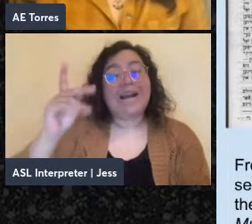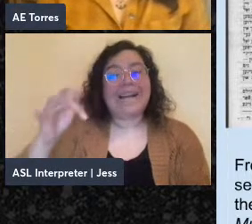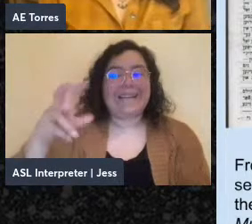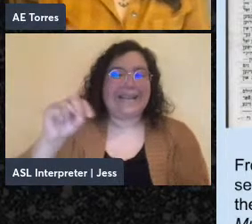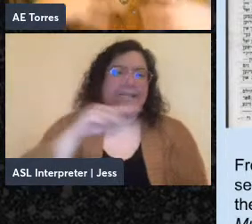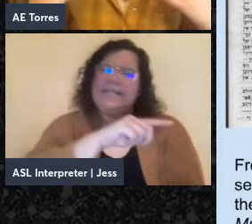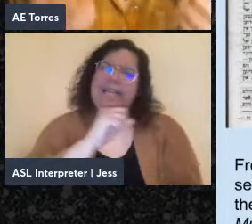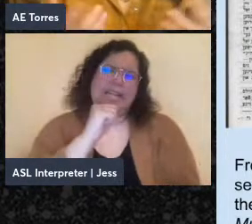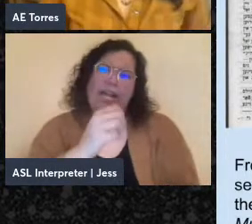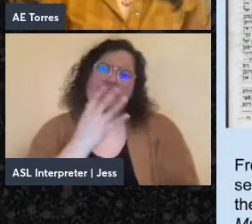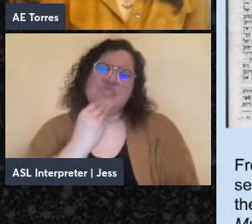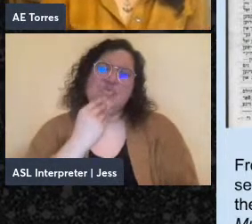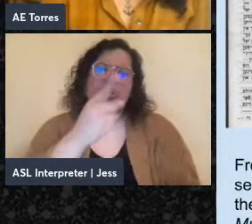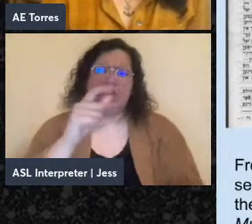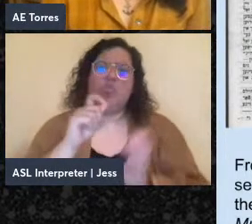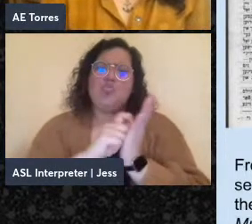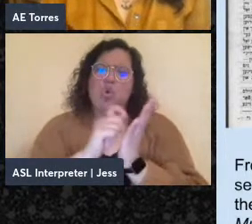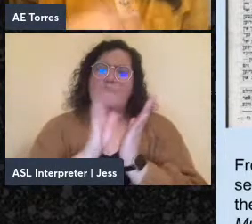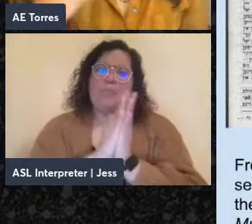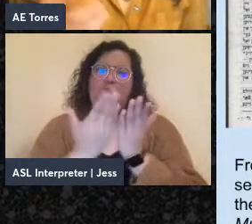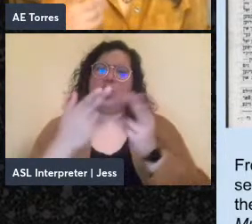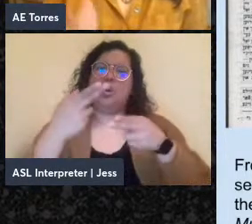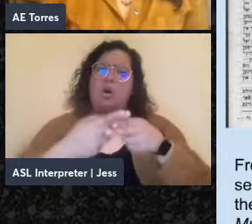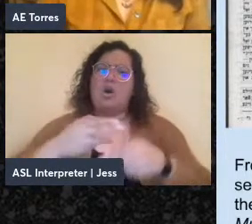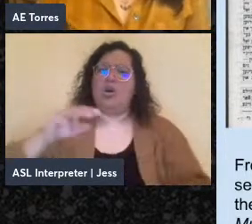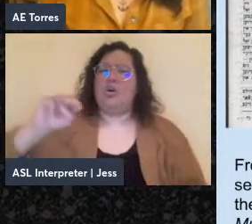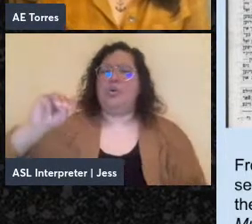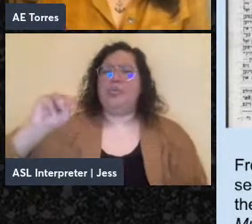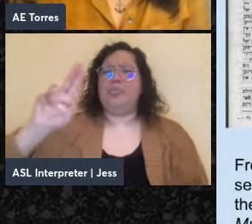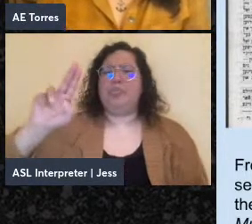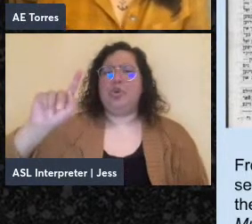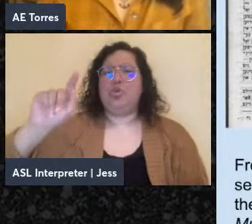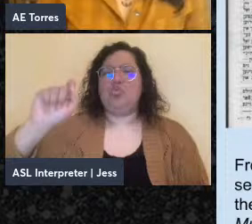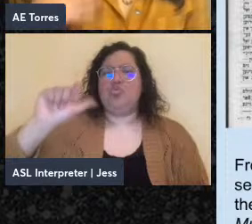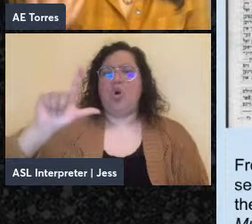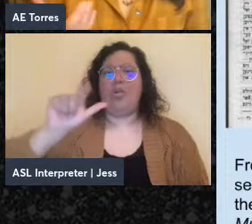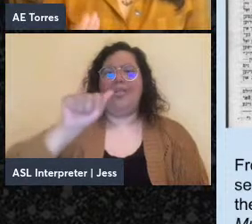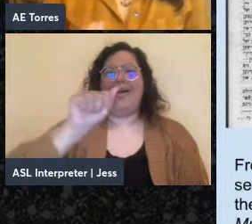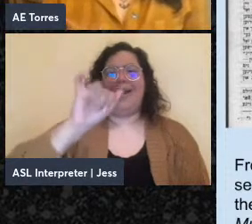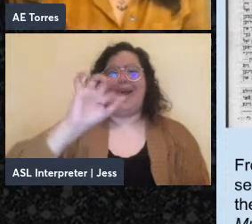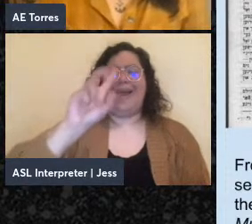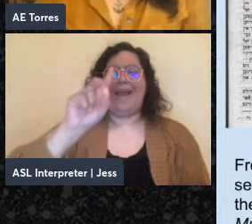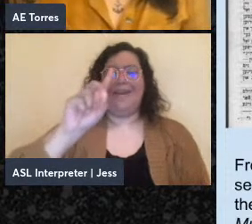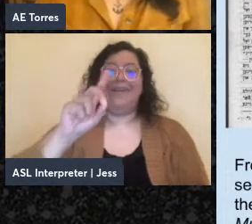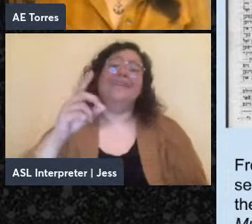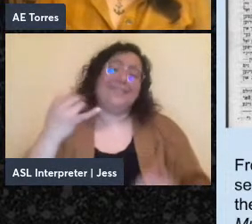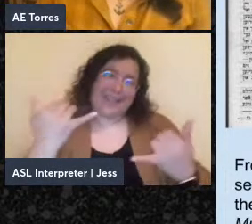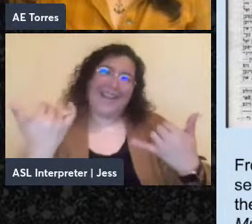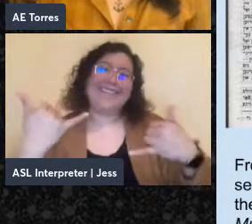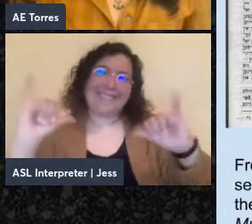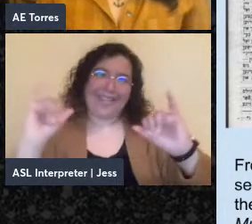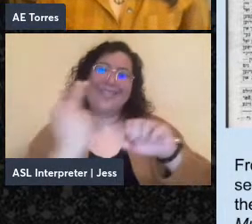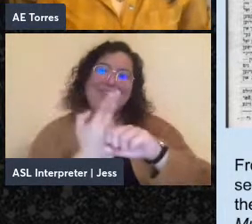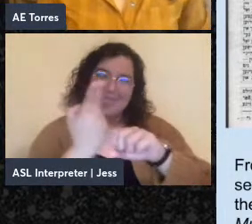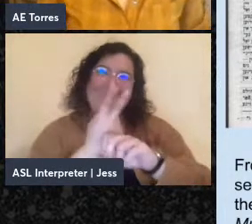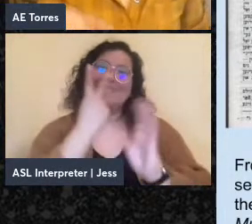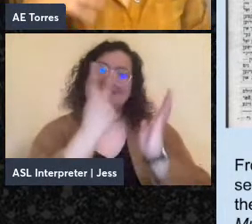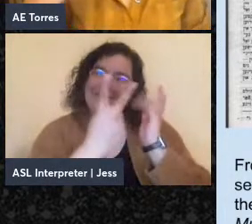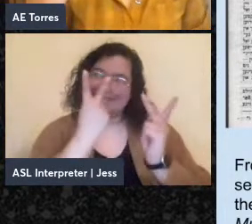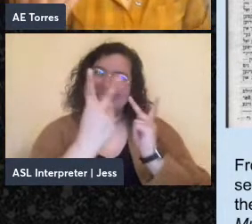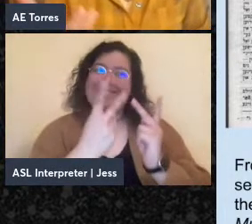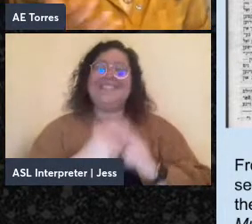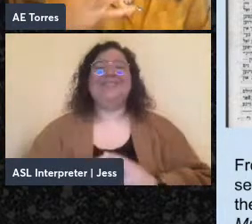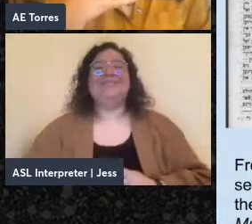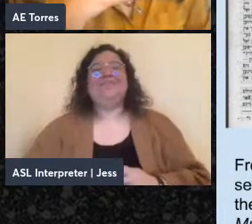Mutual Aid, which is still taken up and engaged with in the contemporary world. And in